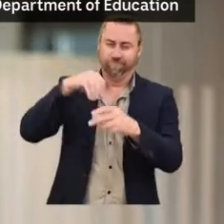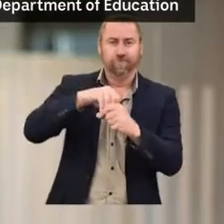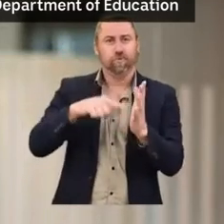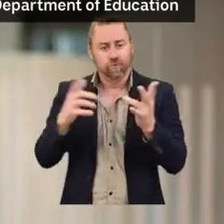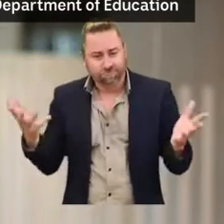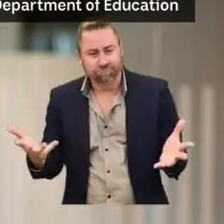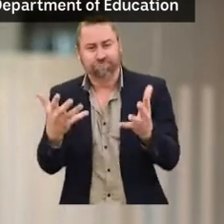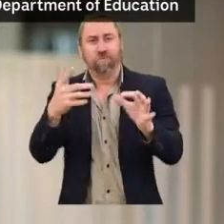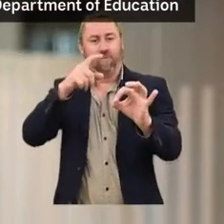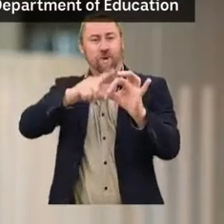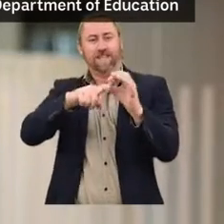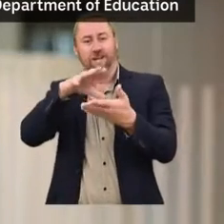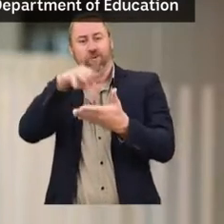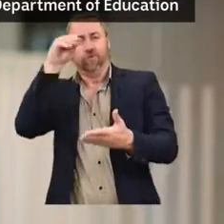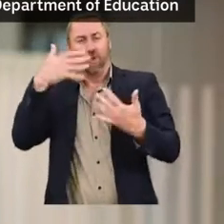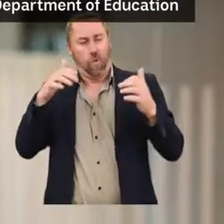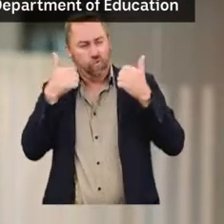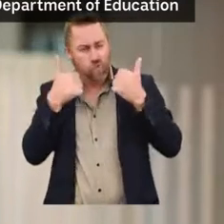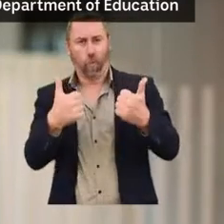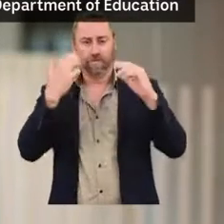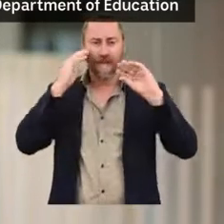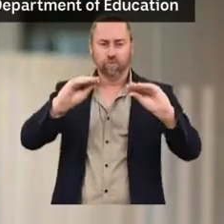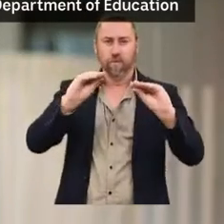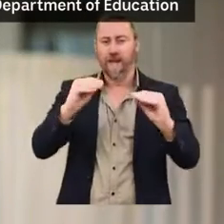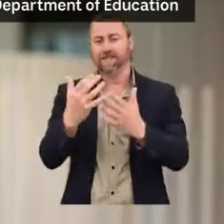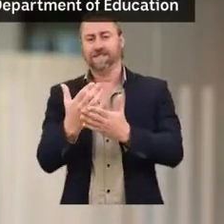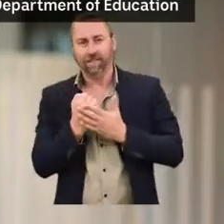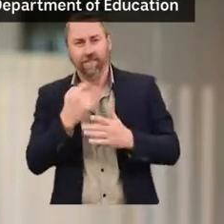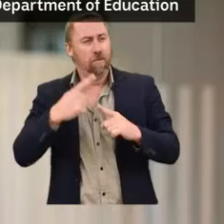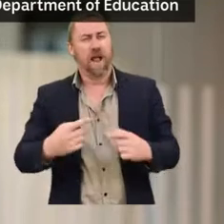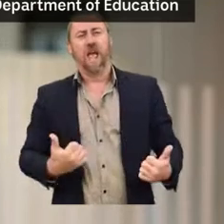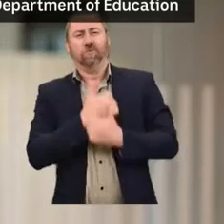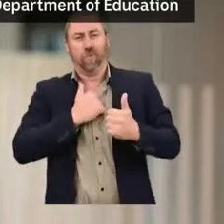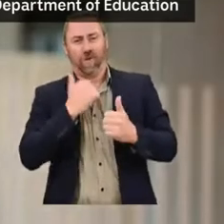Queenslanders to be educated, safe, and at times, entertained.